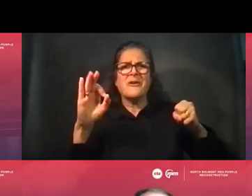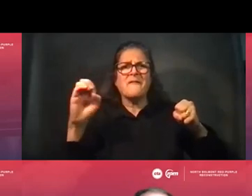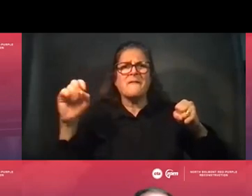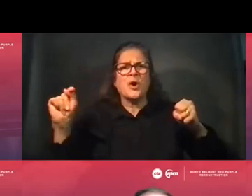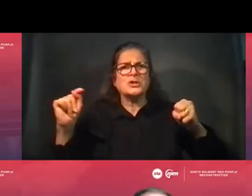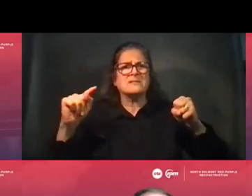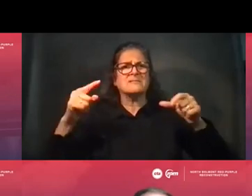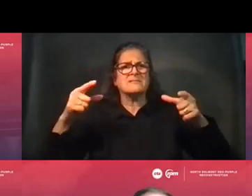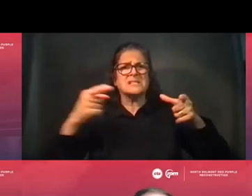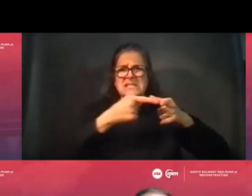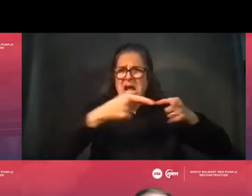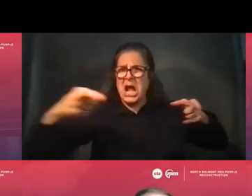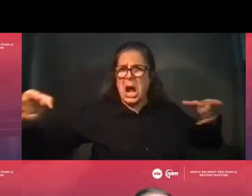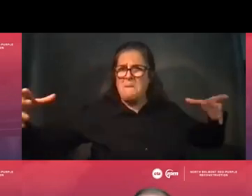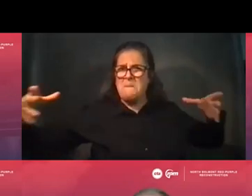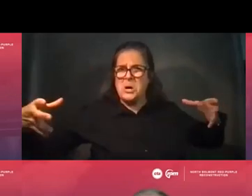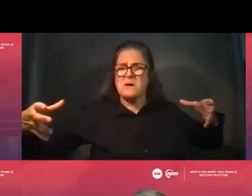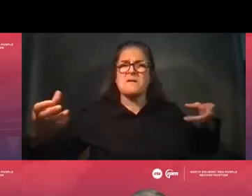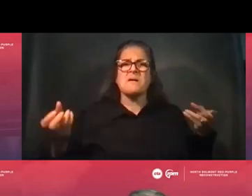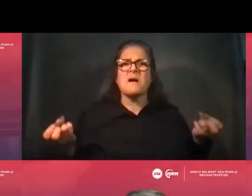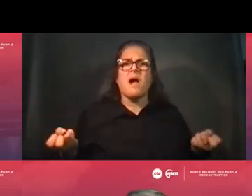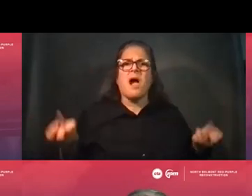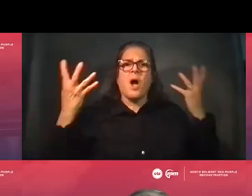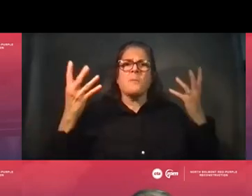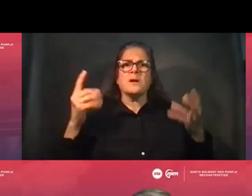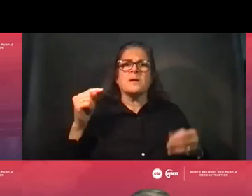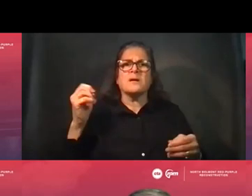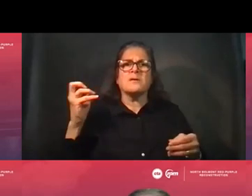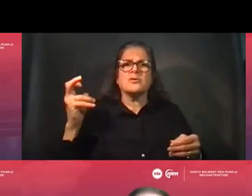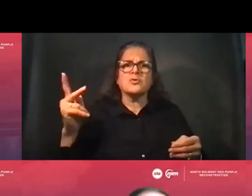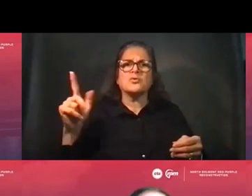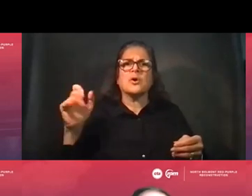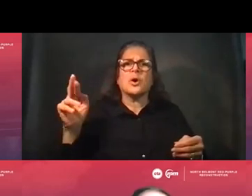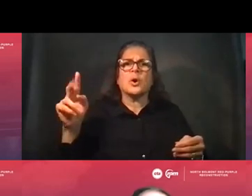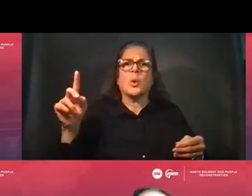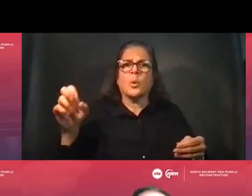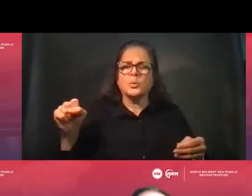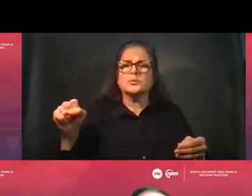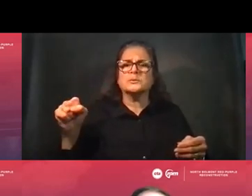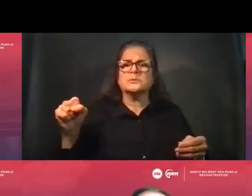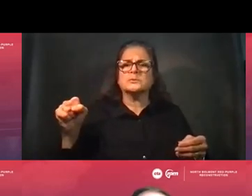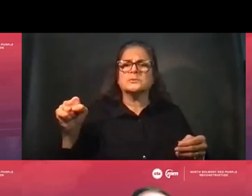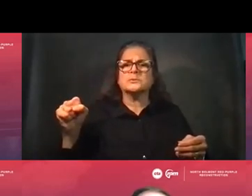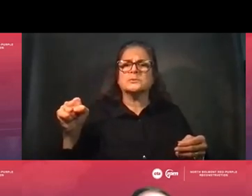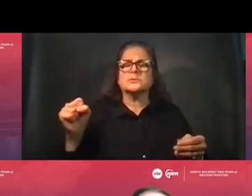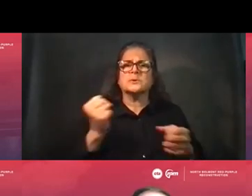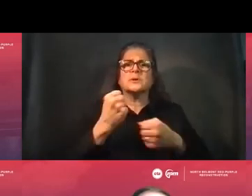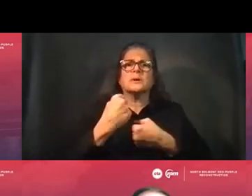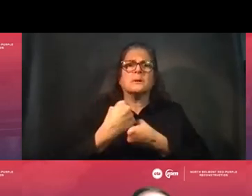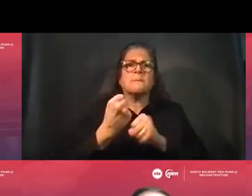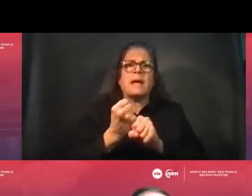And I said, I asked you how many truckloads required to form those caissons?